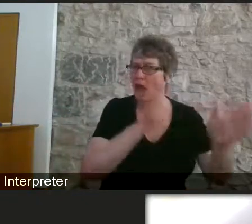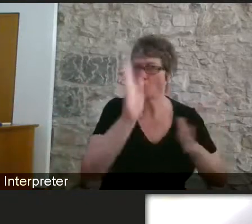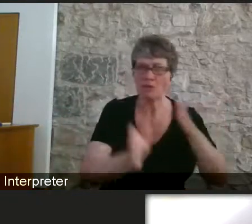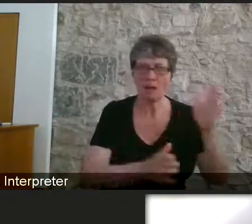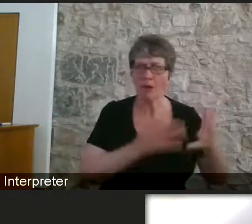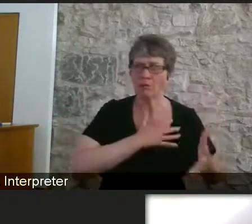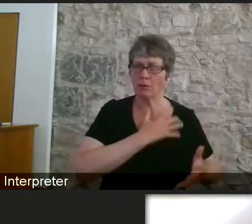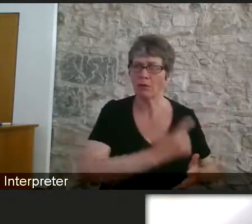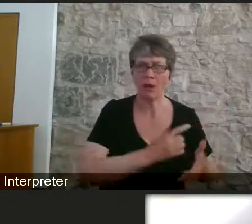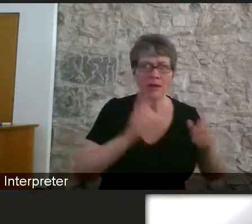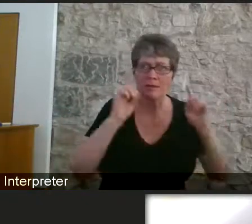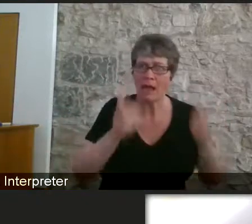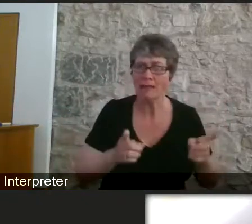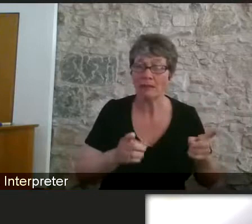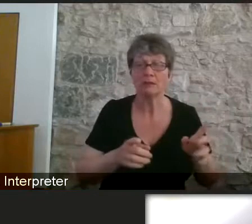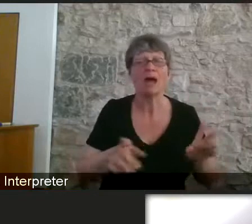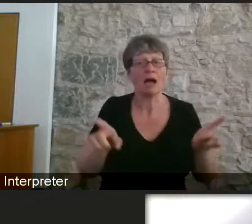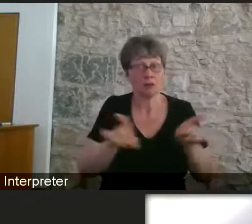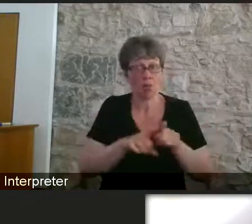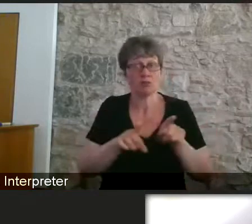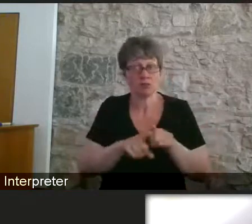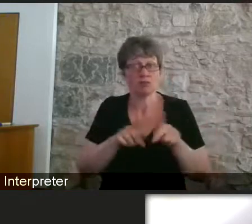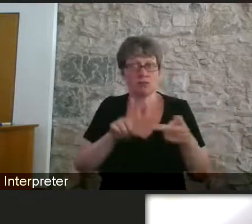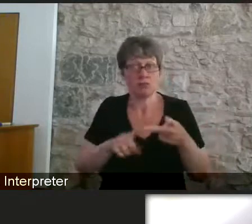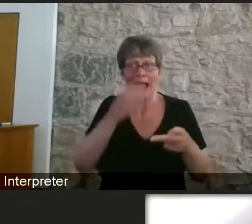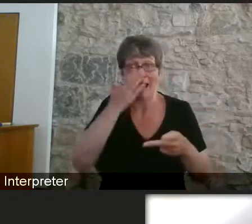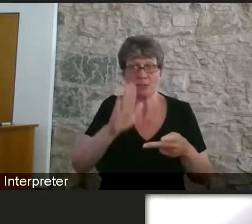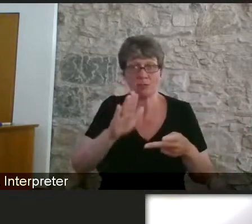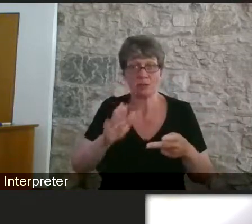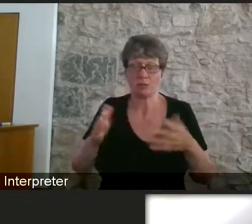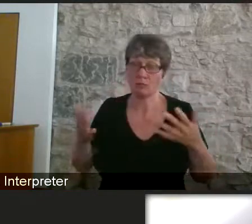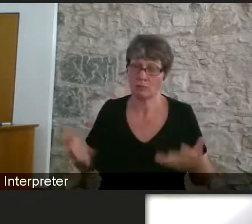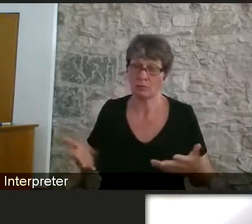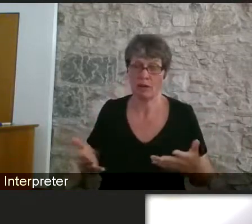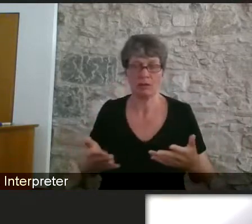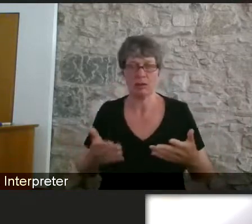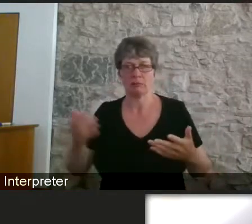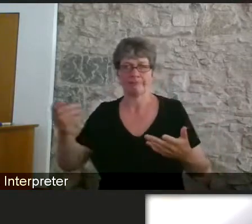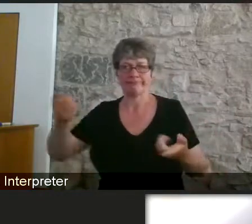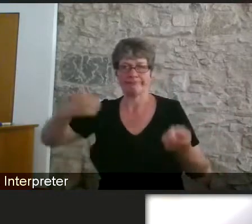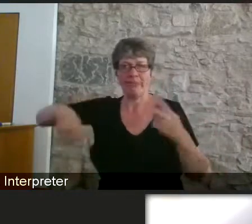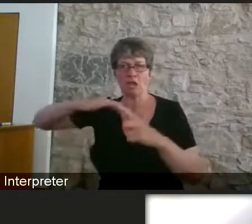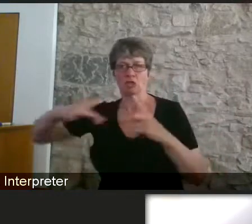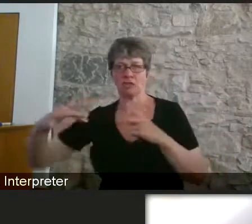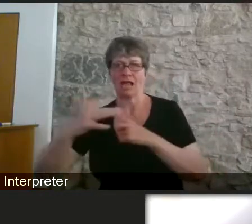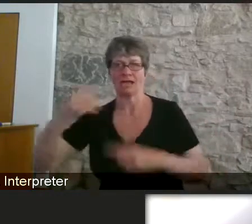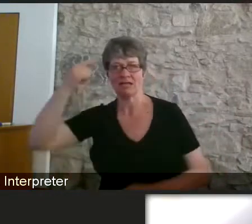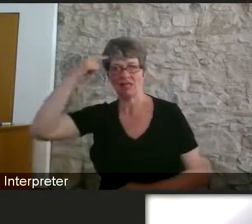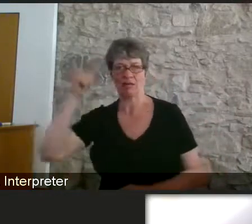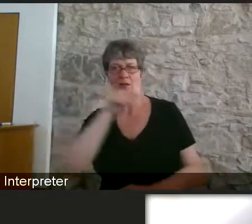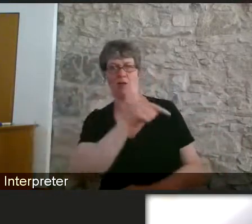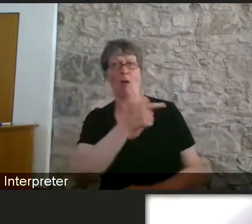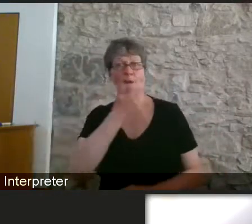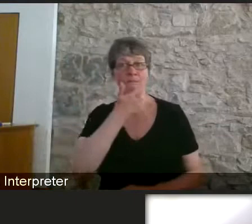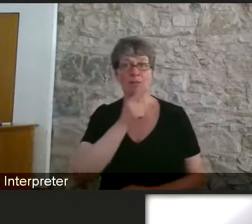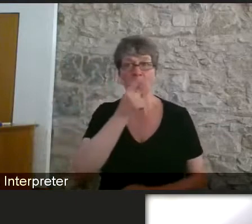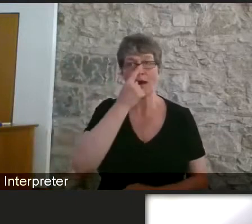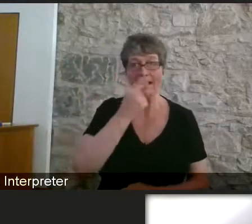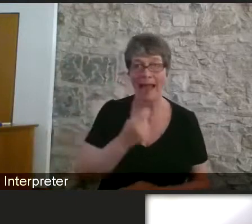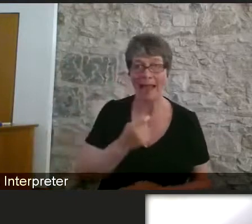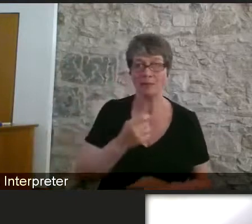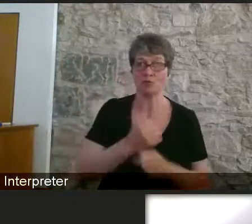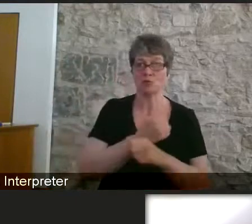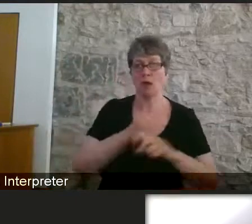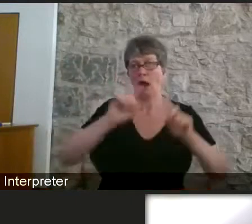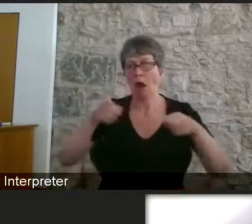attitudes as well that go with that and attitudes about what disabled people can do and what can change in the workplace that things